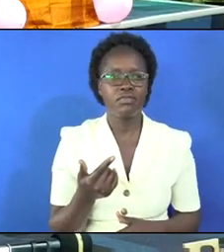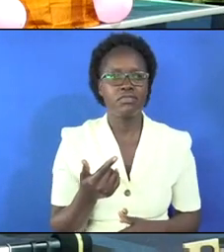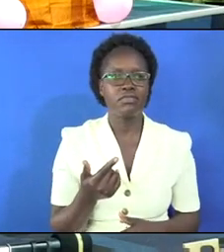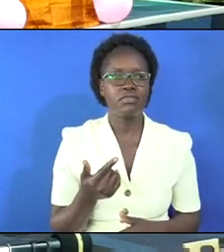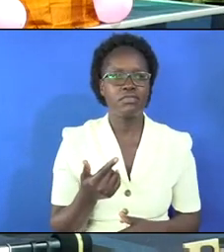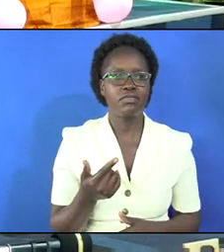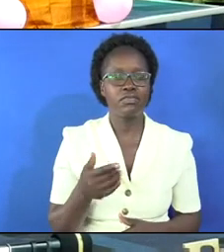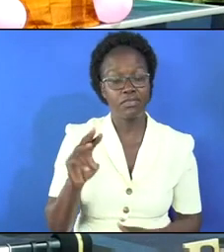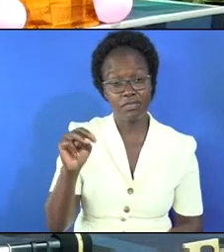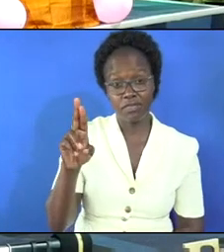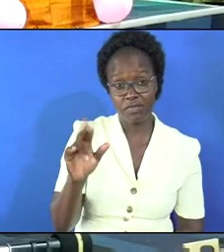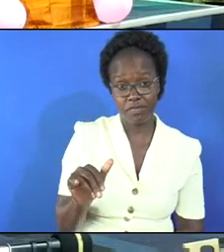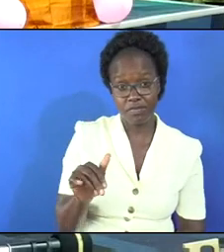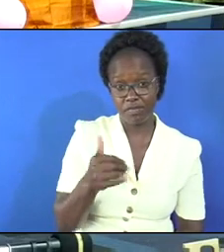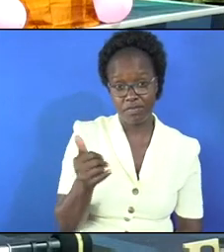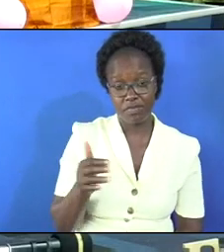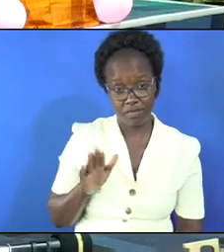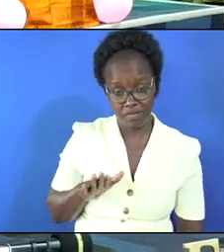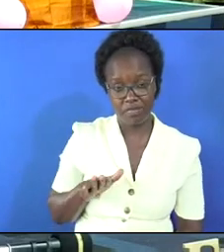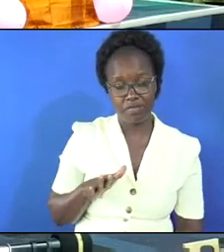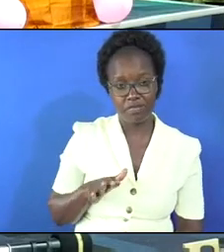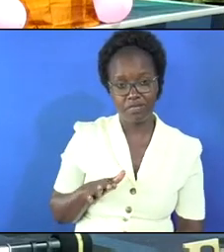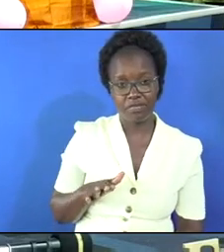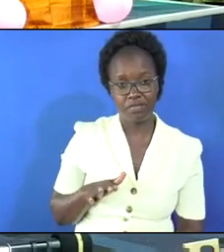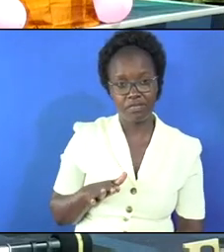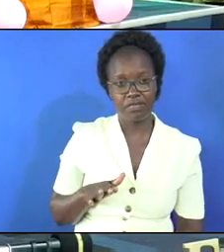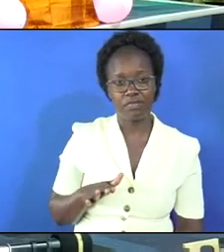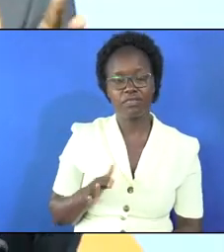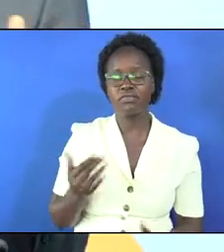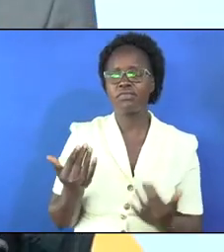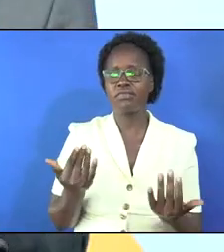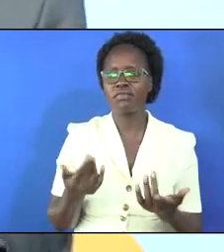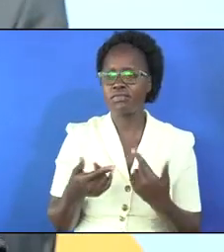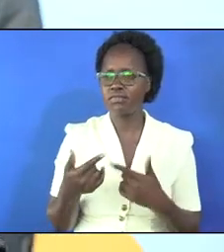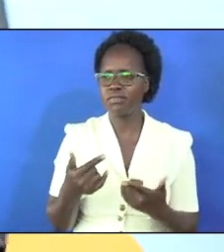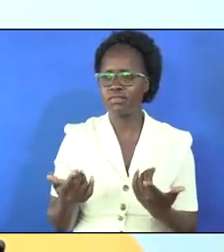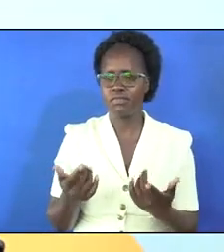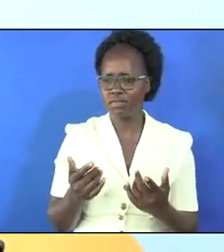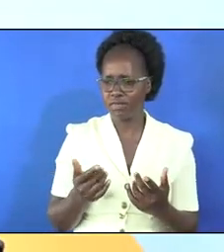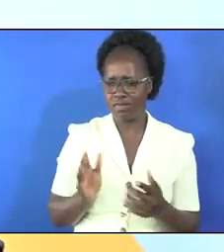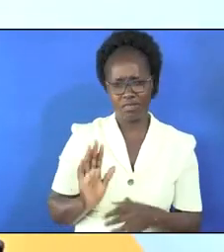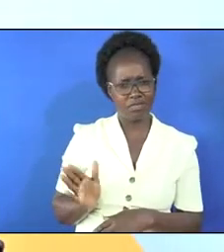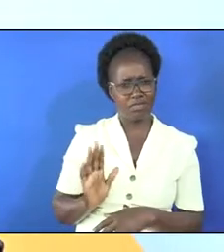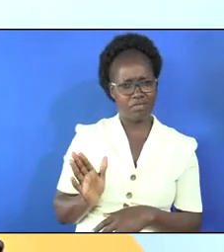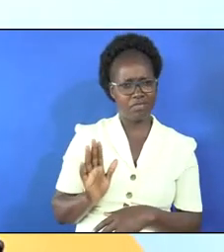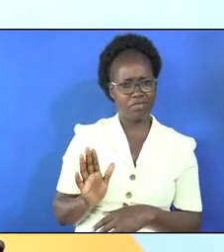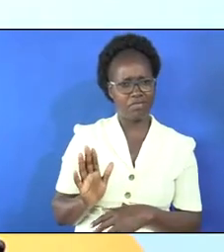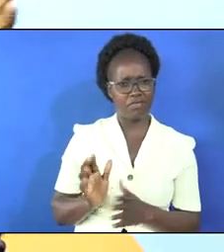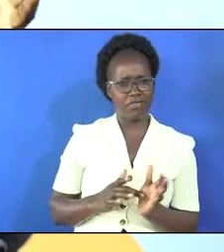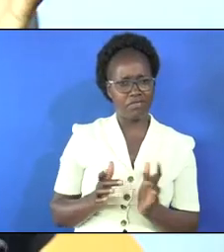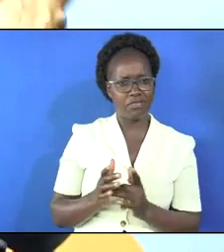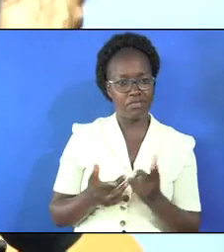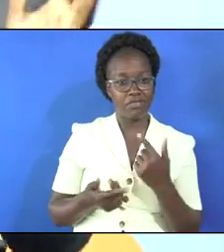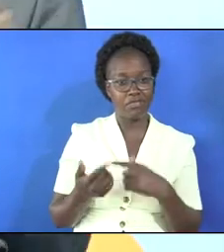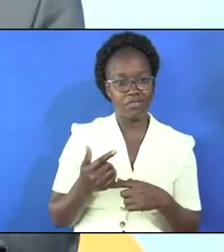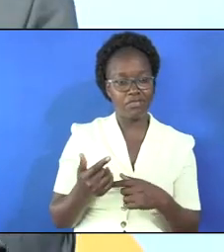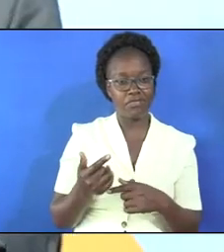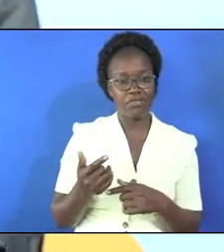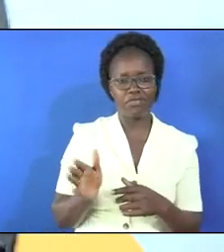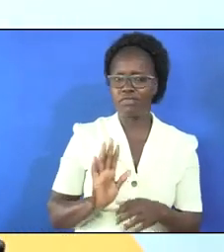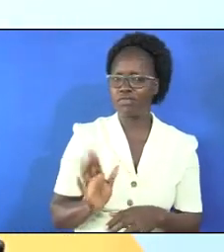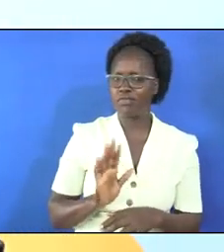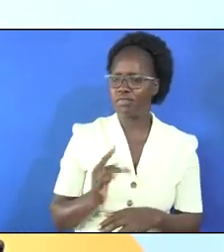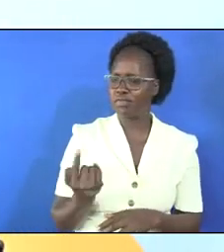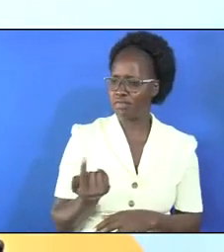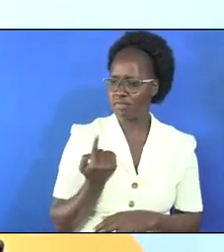that mary and the other women are now coming to bid jesus farewell they are coming to bid farewell